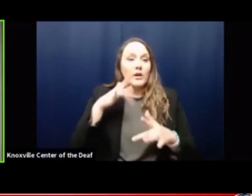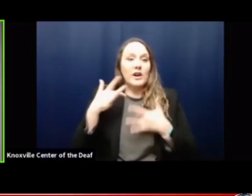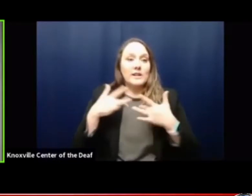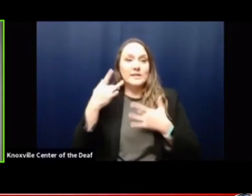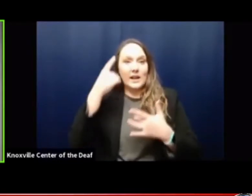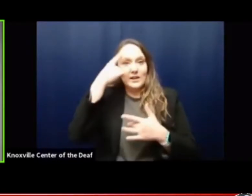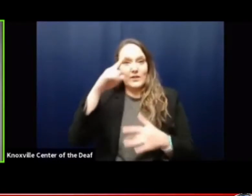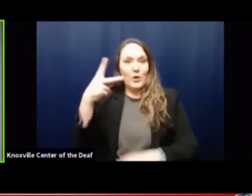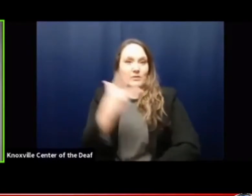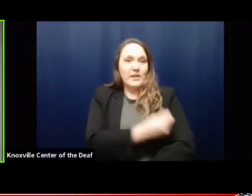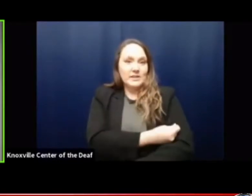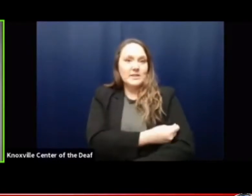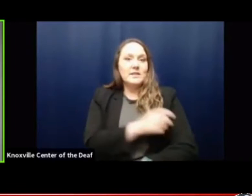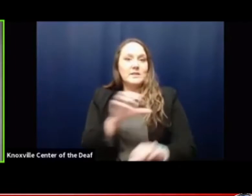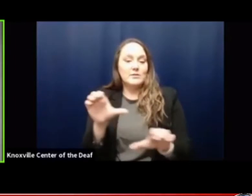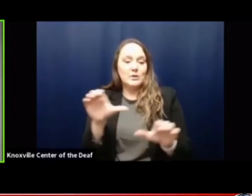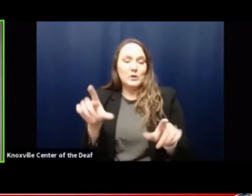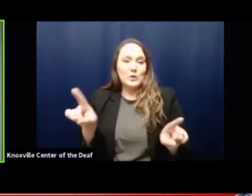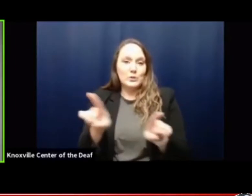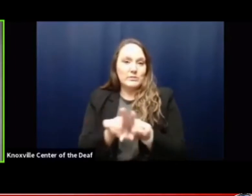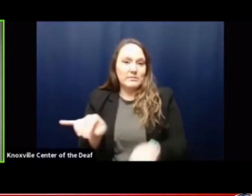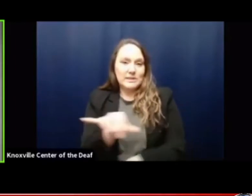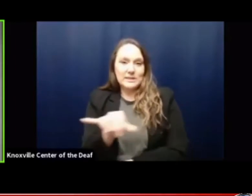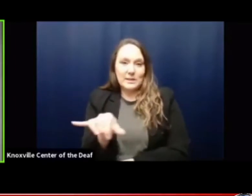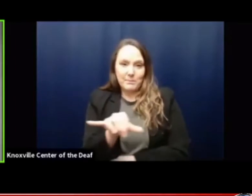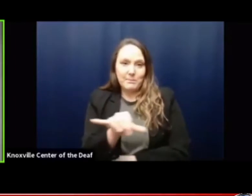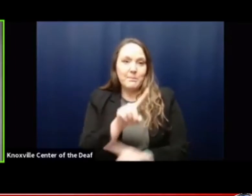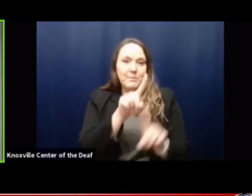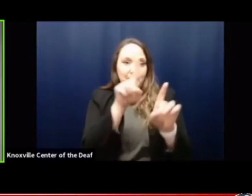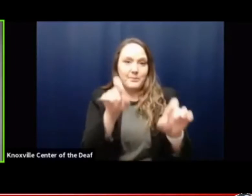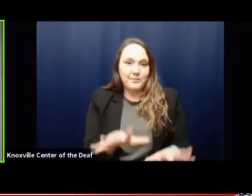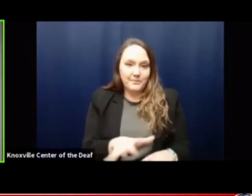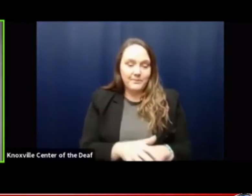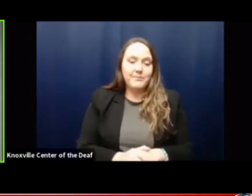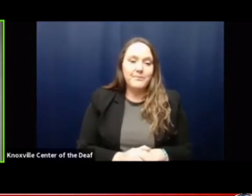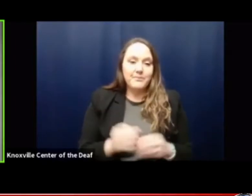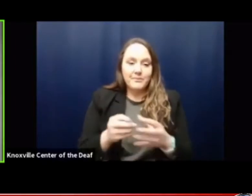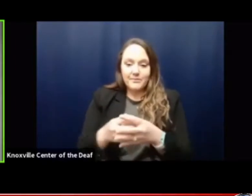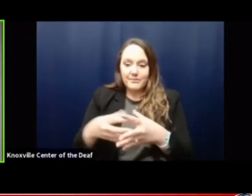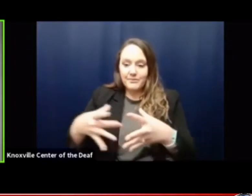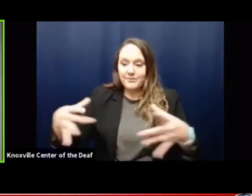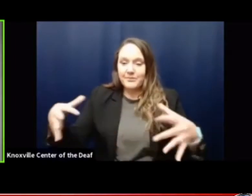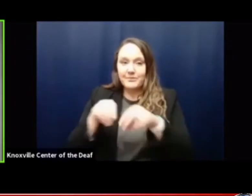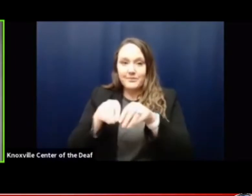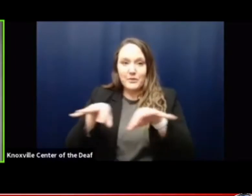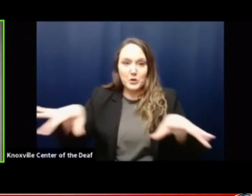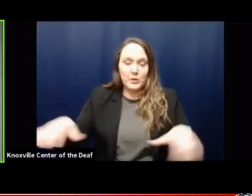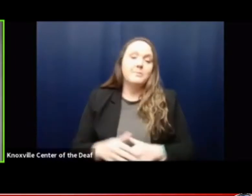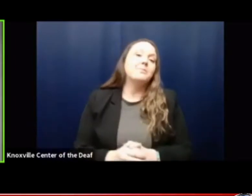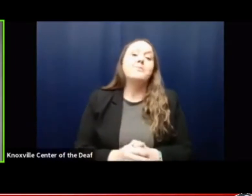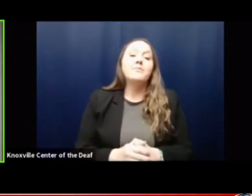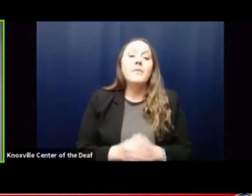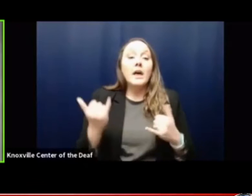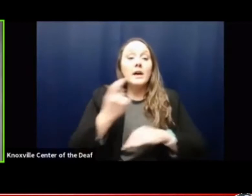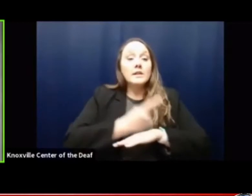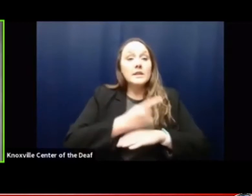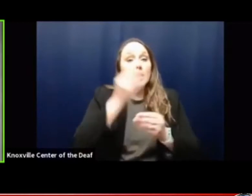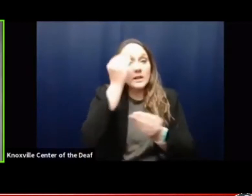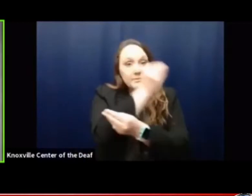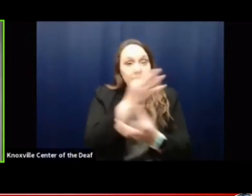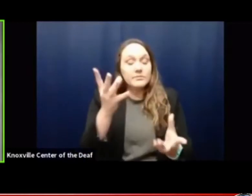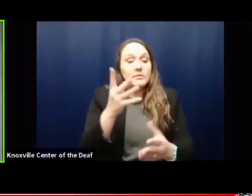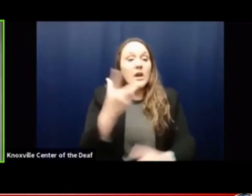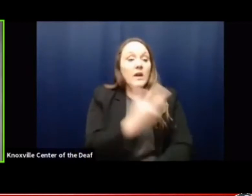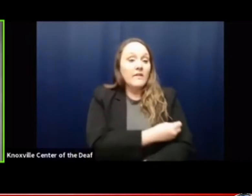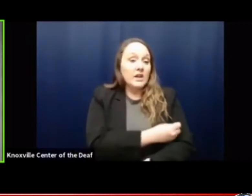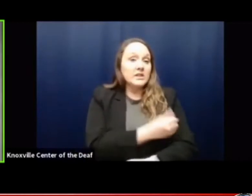become more available in our community, similar to how testing has. For today's vaccination update, we are continuing to vaccinate those who fall